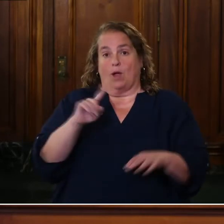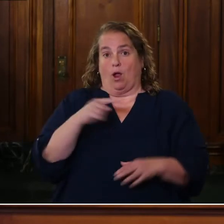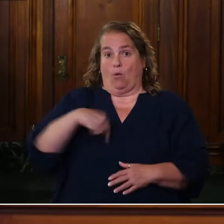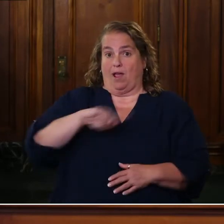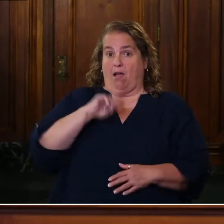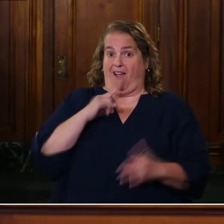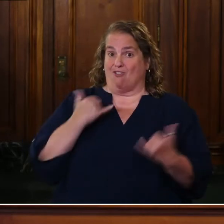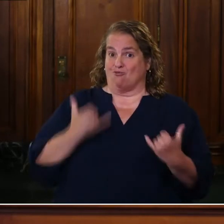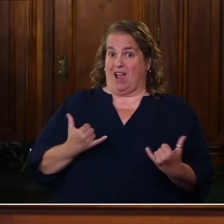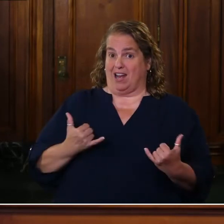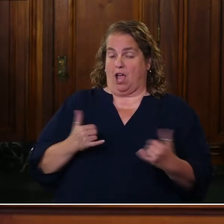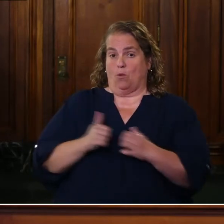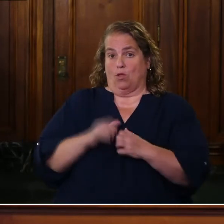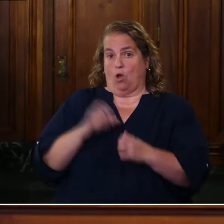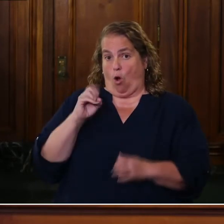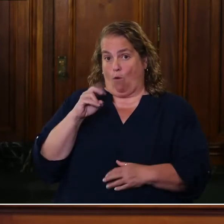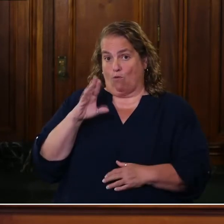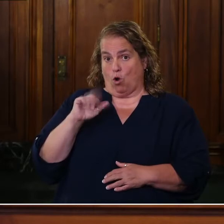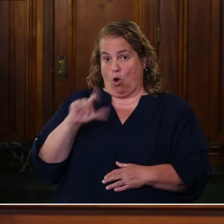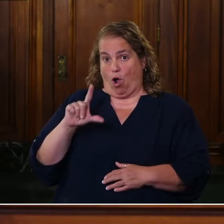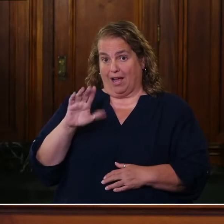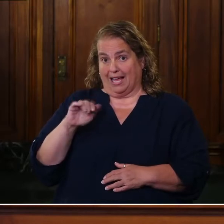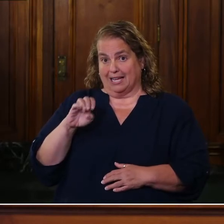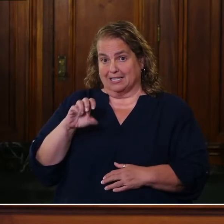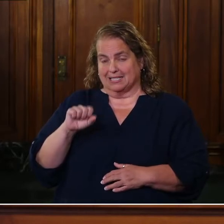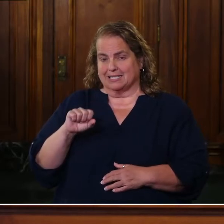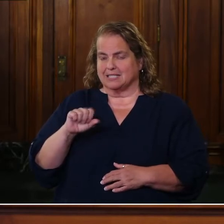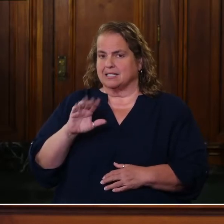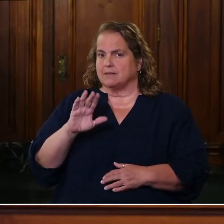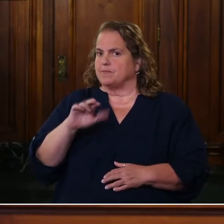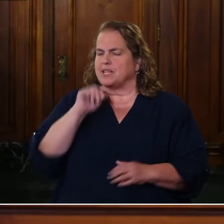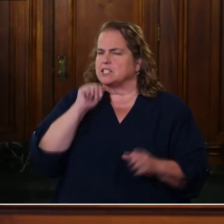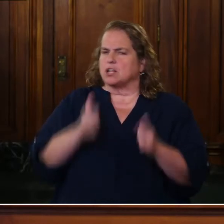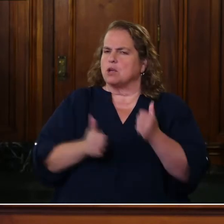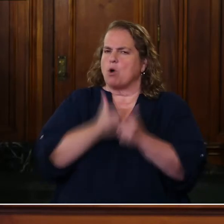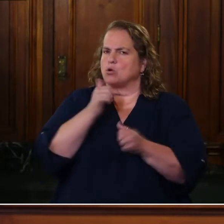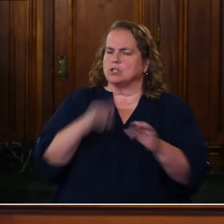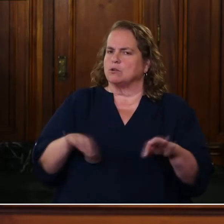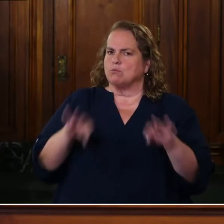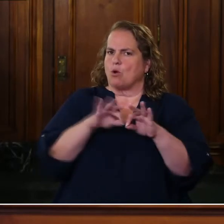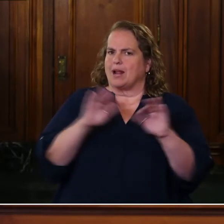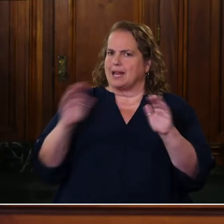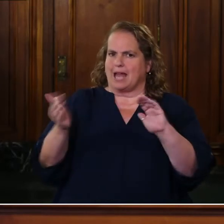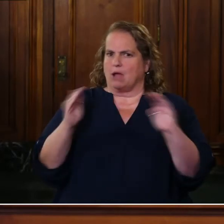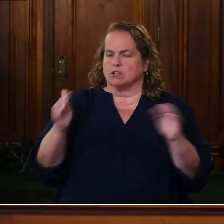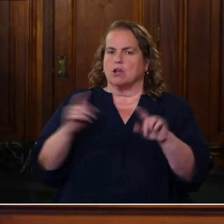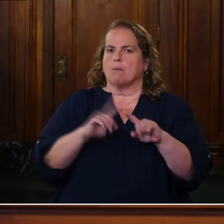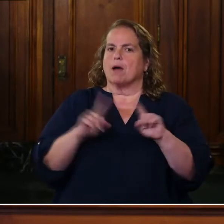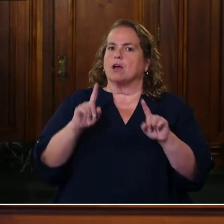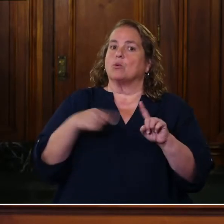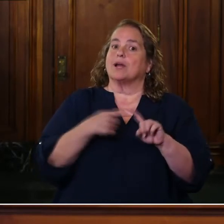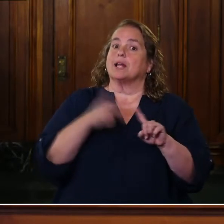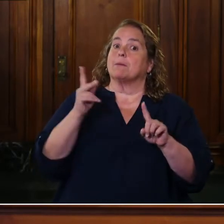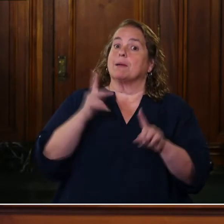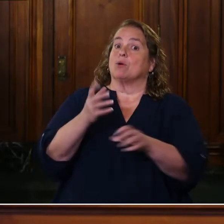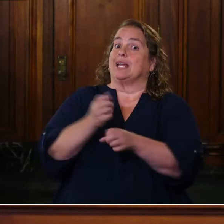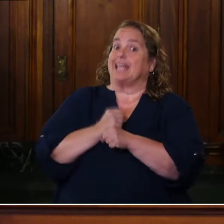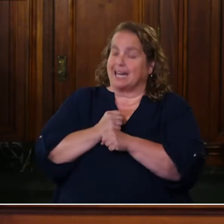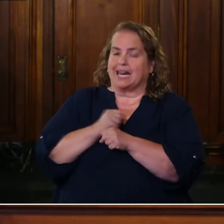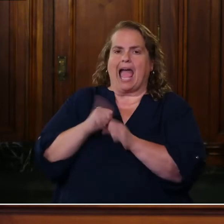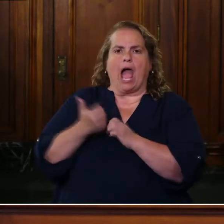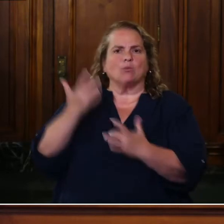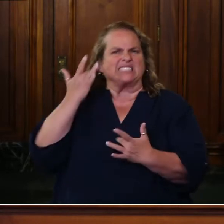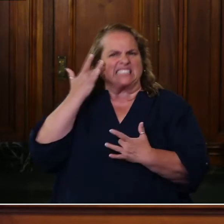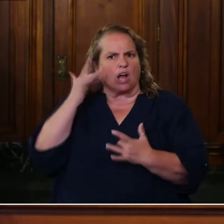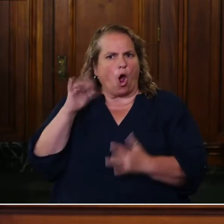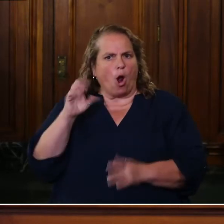number of cases probably, um, isn't the most important analysis. It's, it's, whether, uh, when people get it, how sick are they getting? Are we